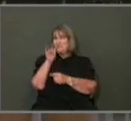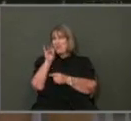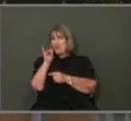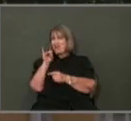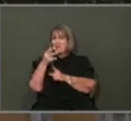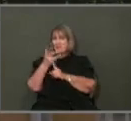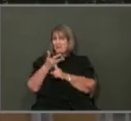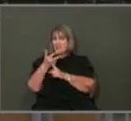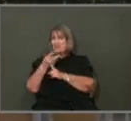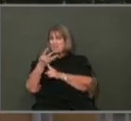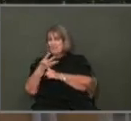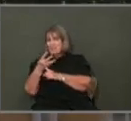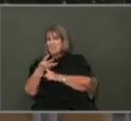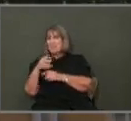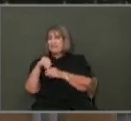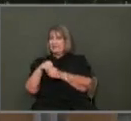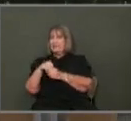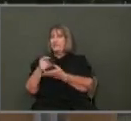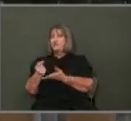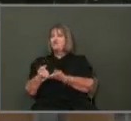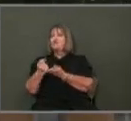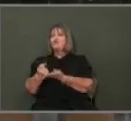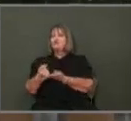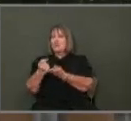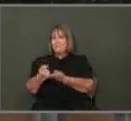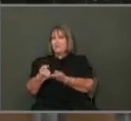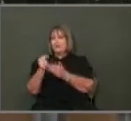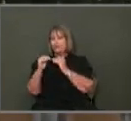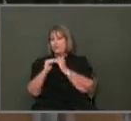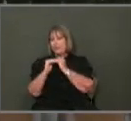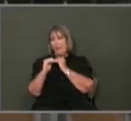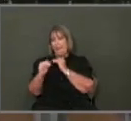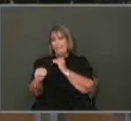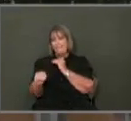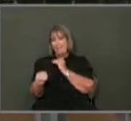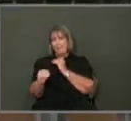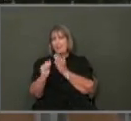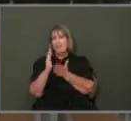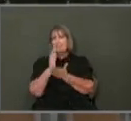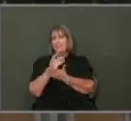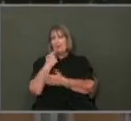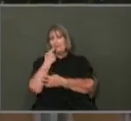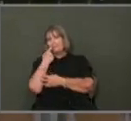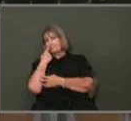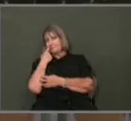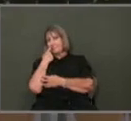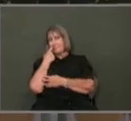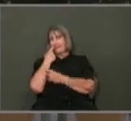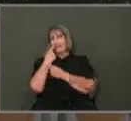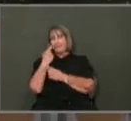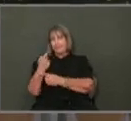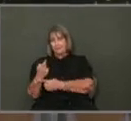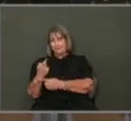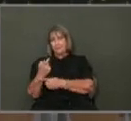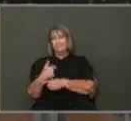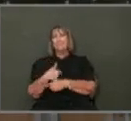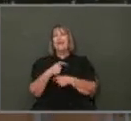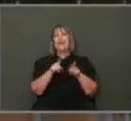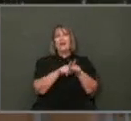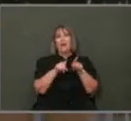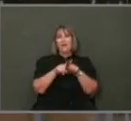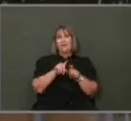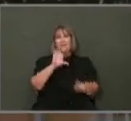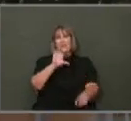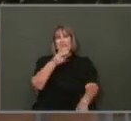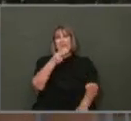a client gets out of detox, they go there in order to stabilize. We also fund the Center for Healthcare Services to